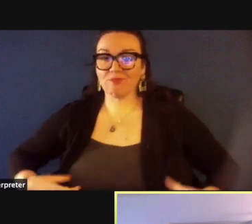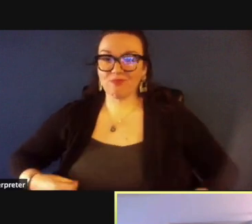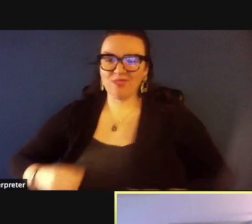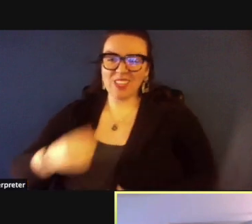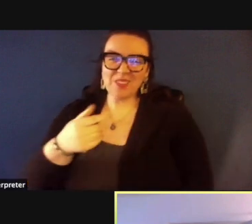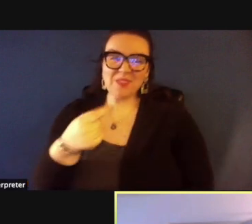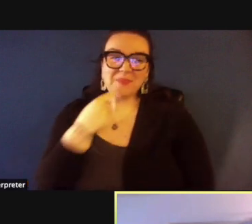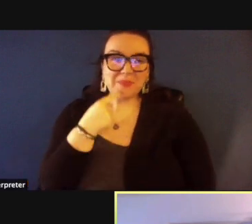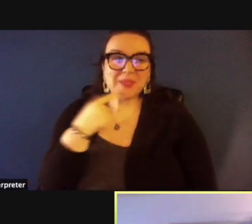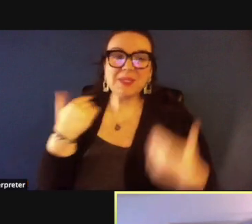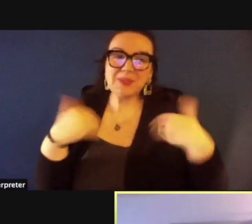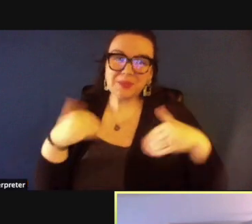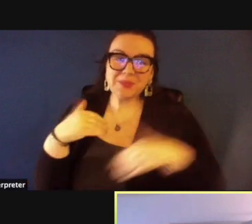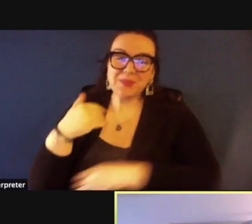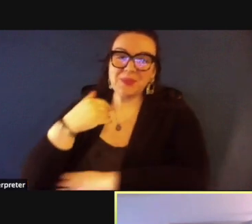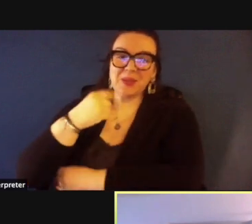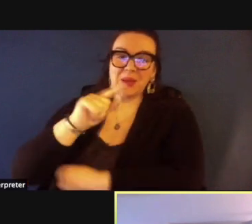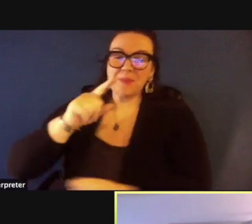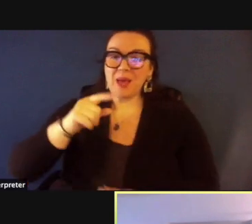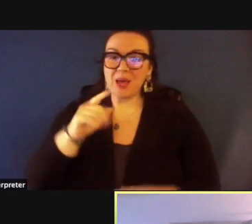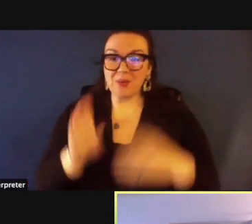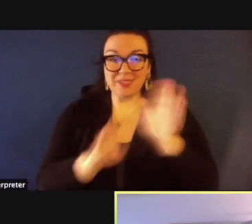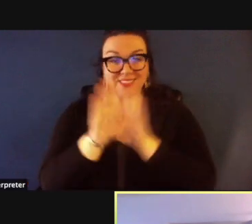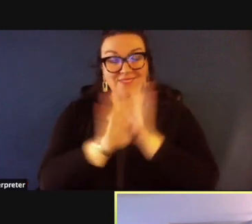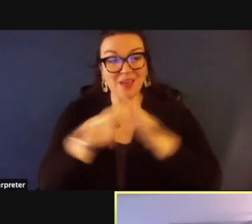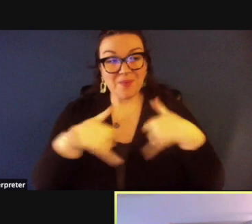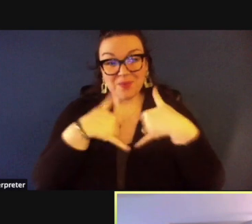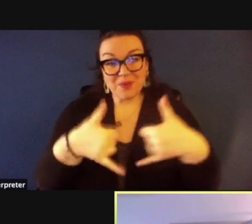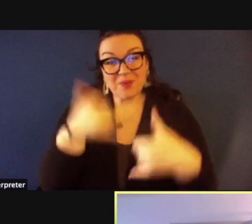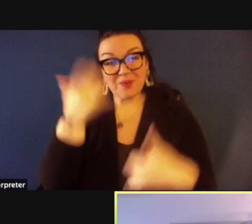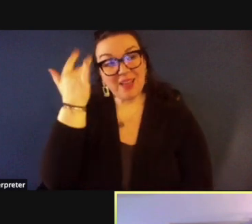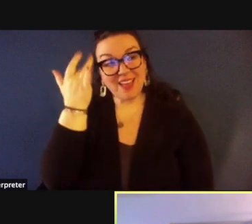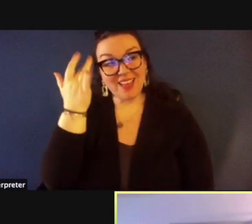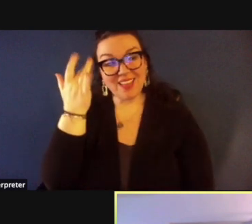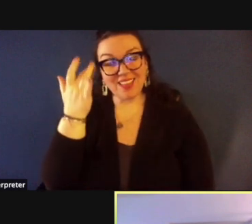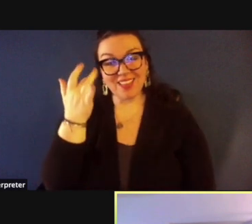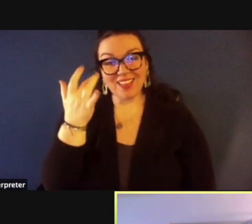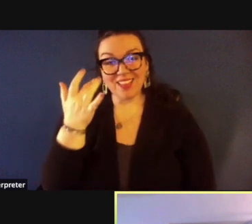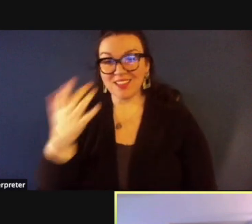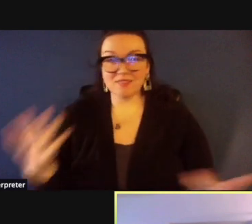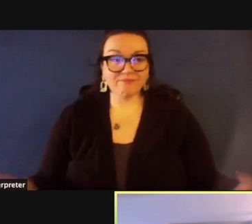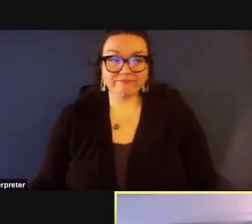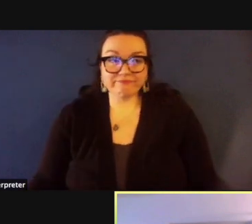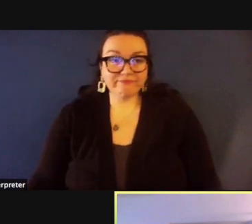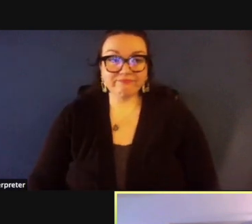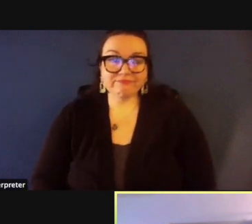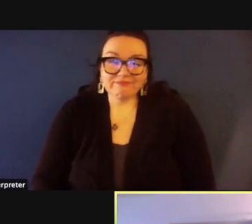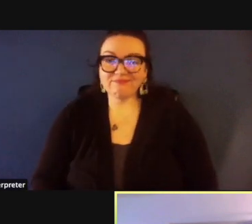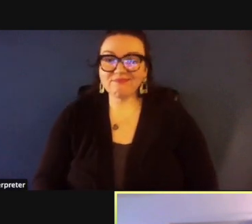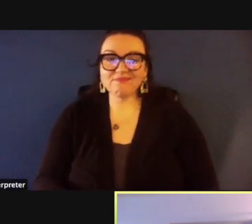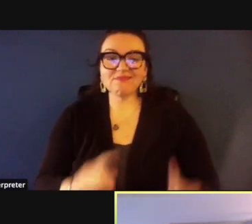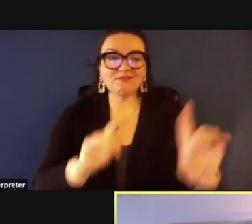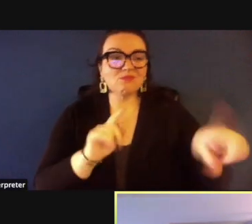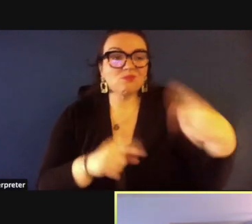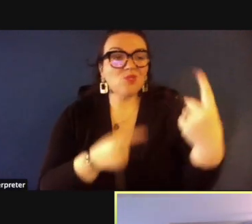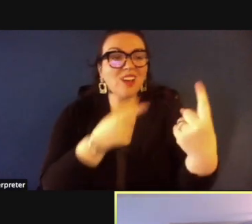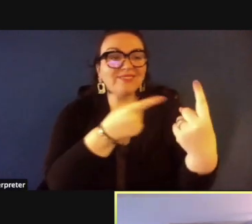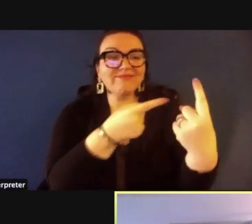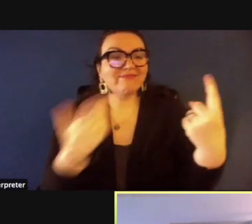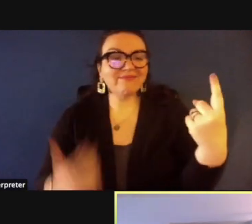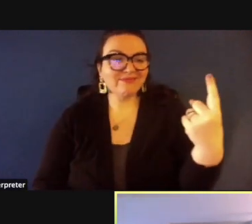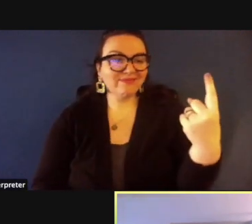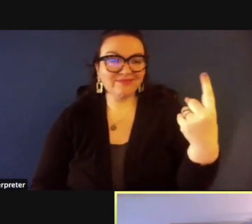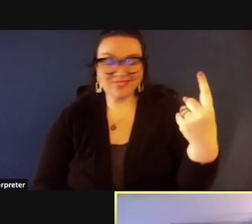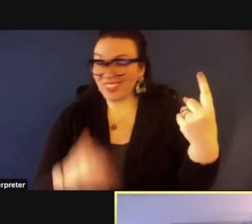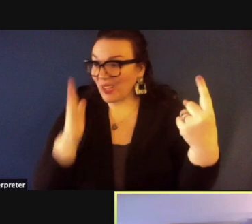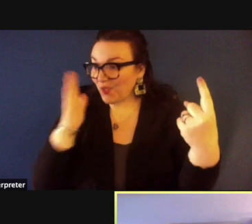greatly but we came up with this award because uh there was no other person like harlan and there will probably never be i mean